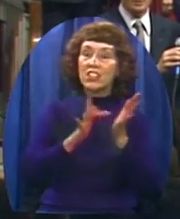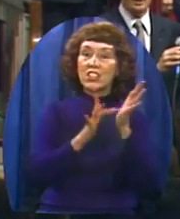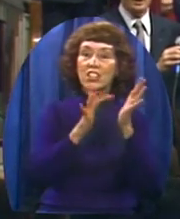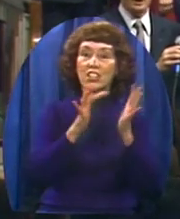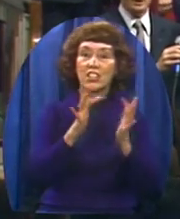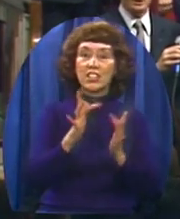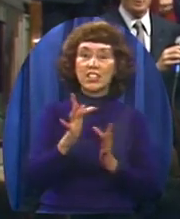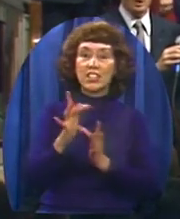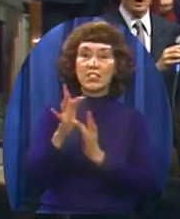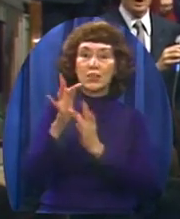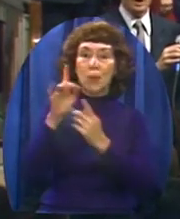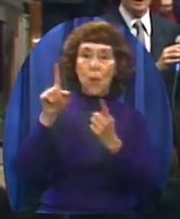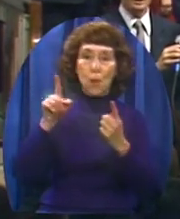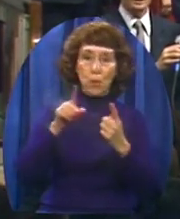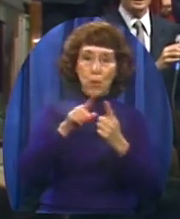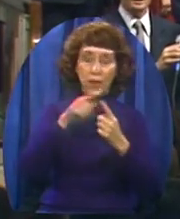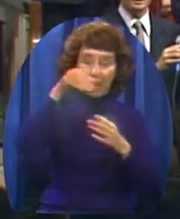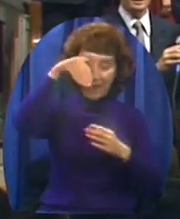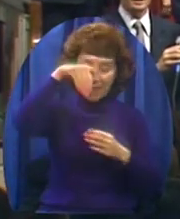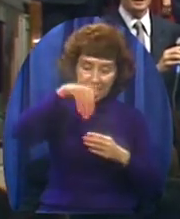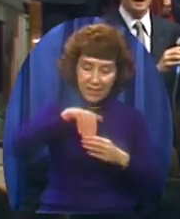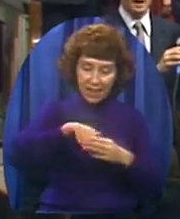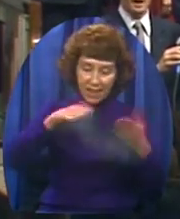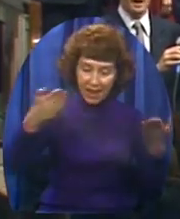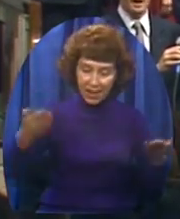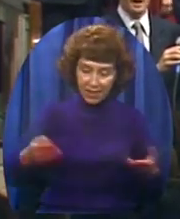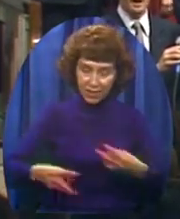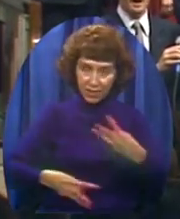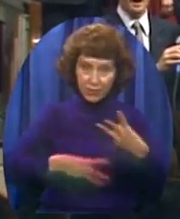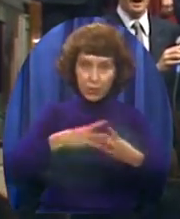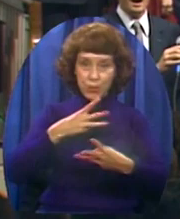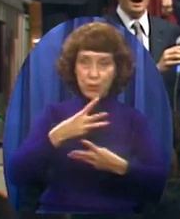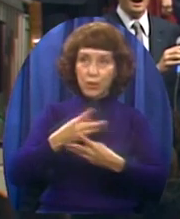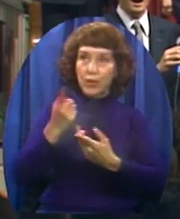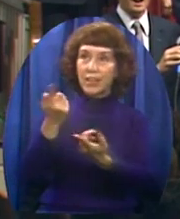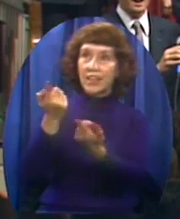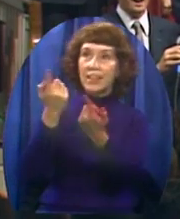into this world he came.